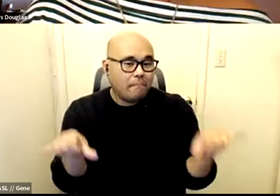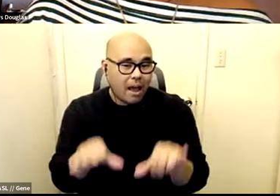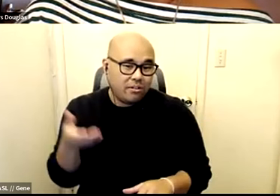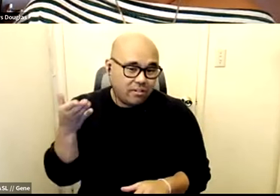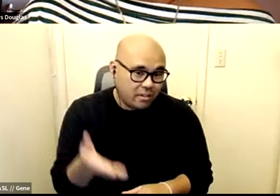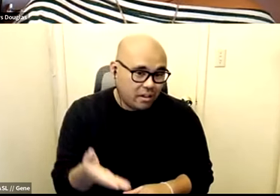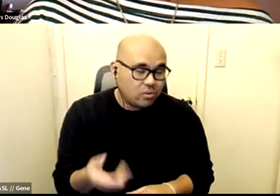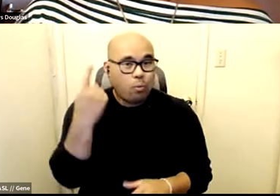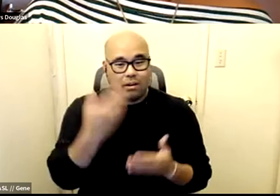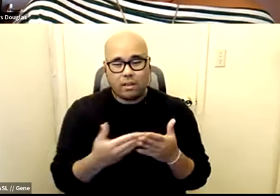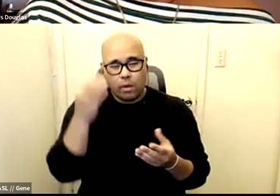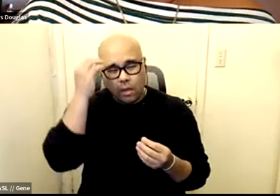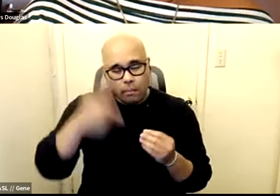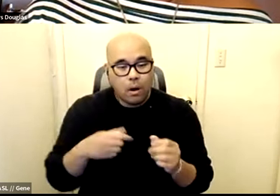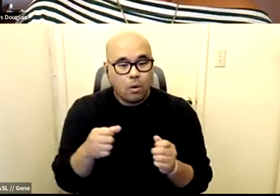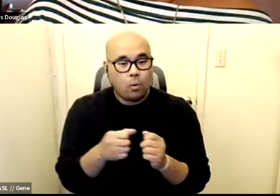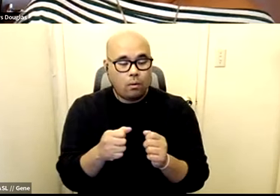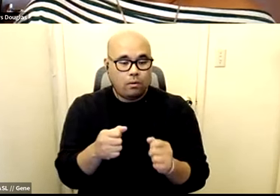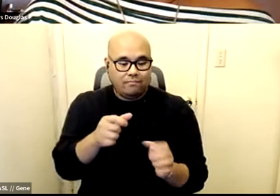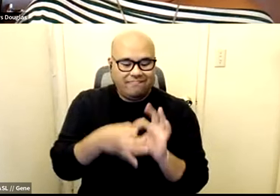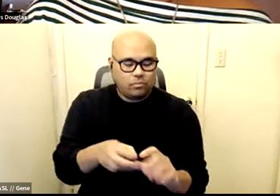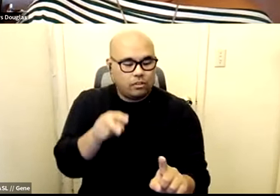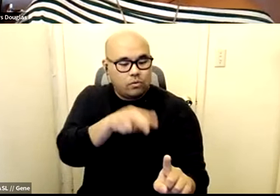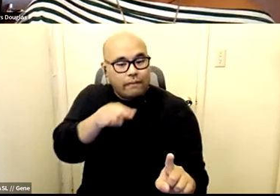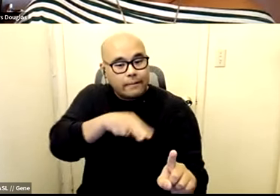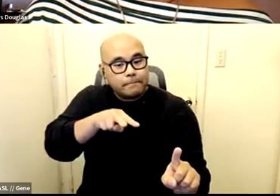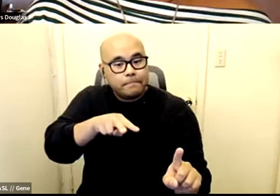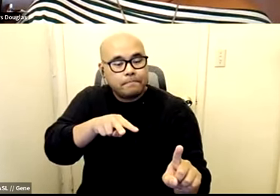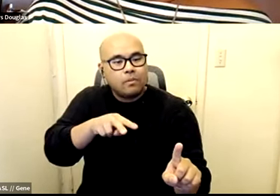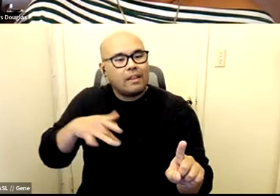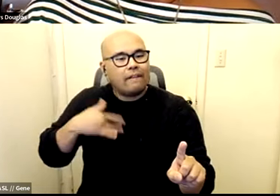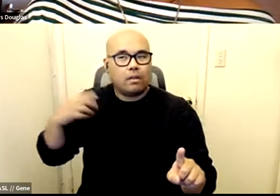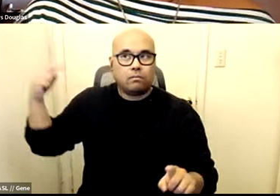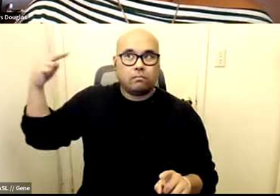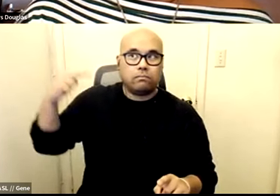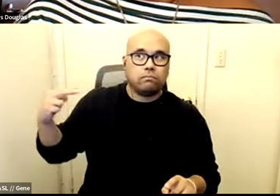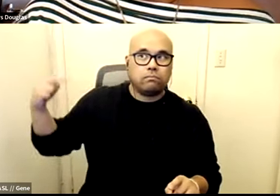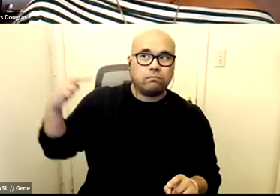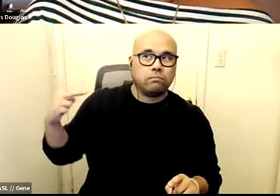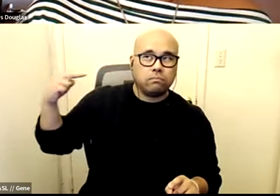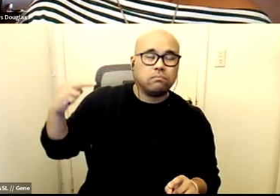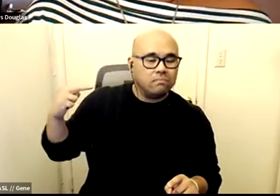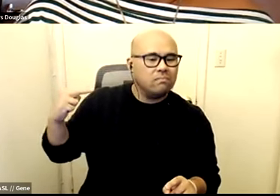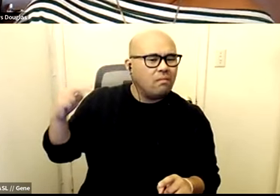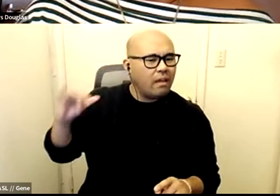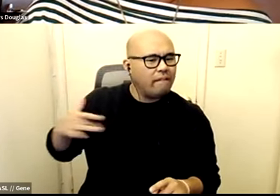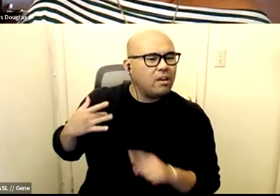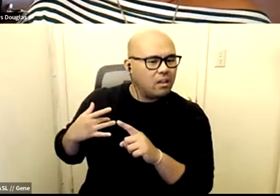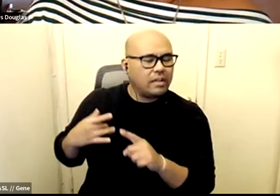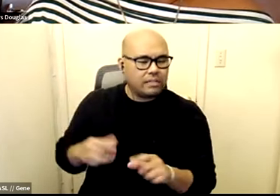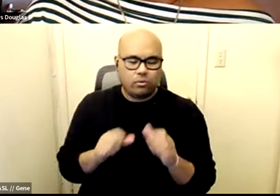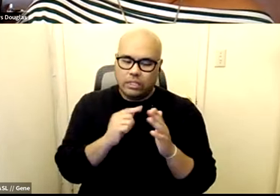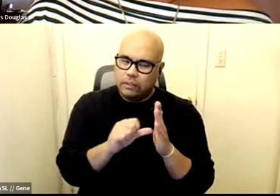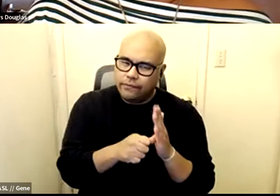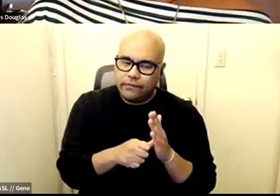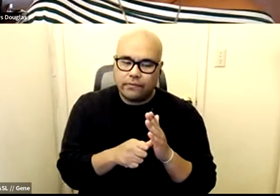think about is with surveillance there's there's the piece of of being watched right and like that gets emphasized a lot as and i